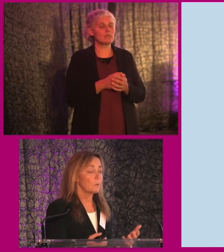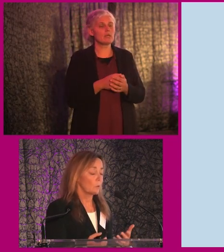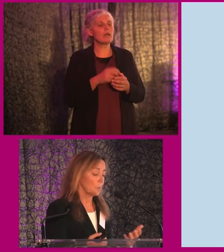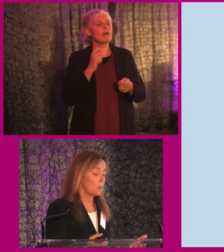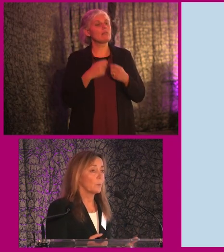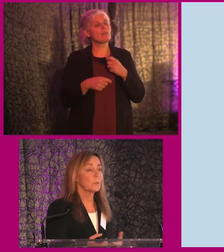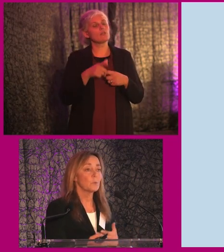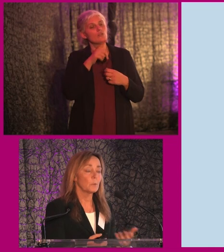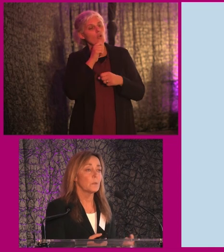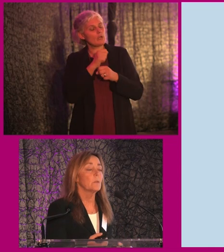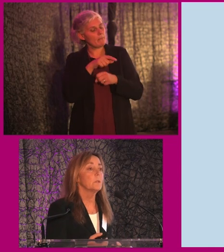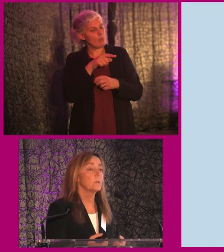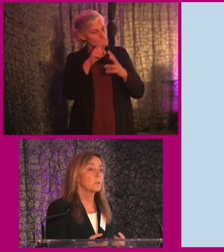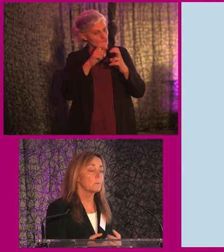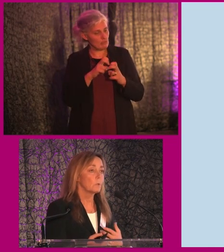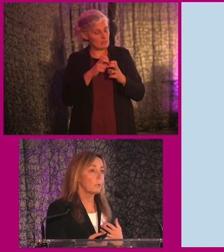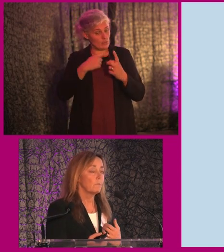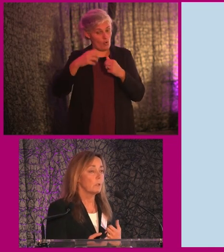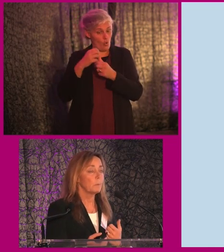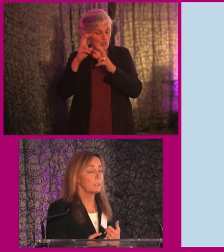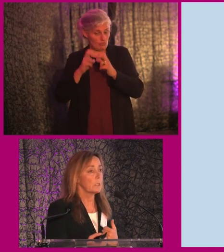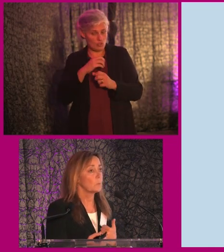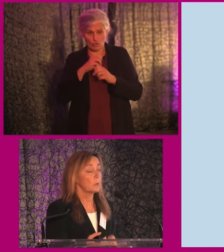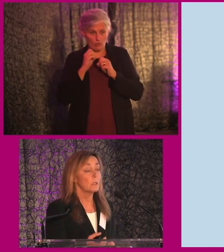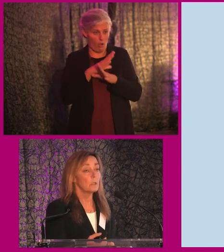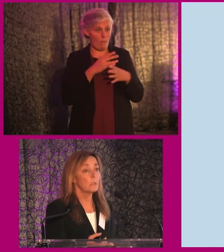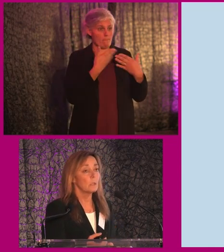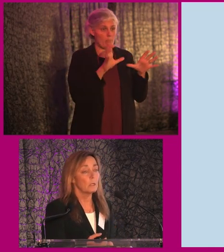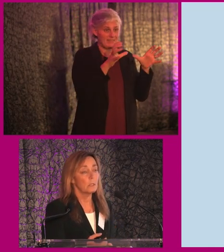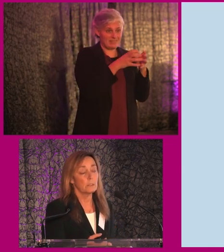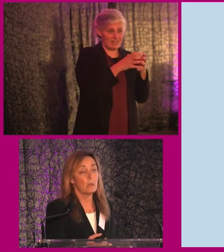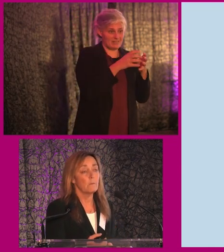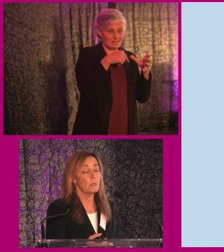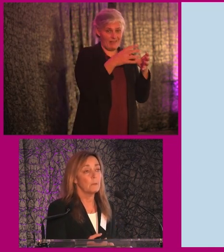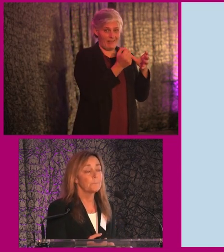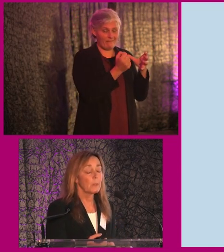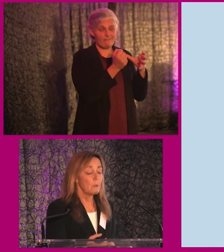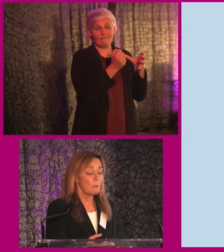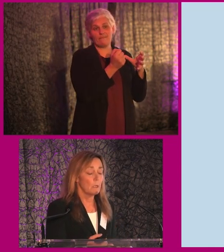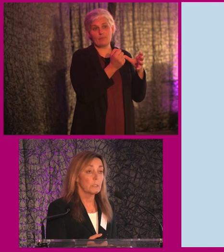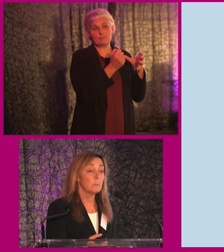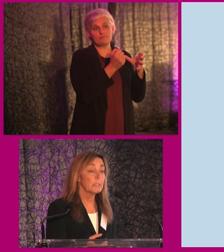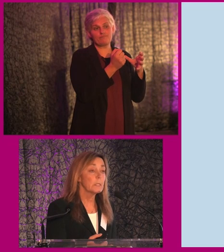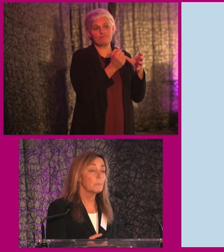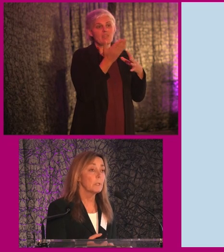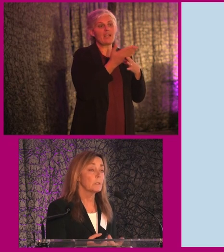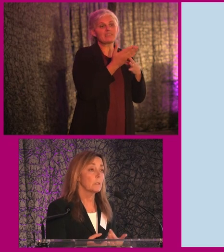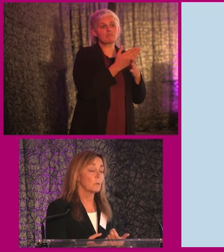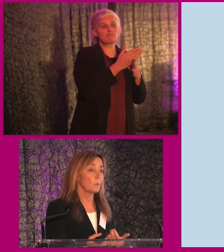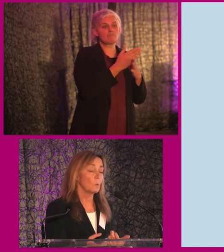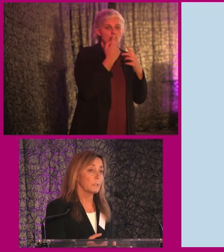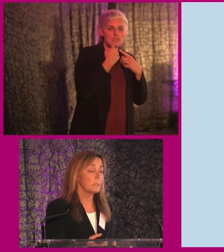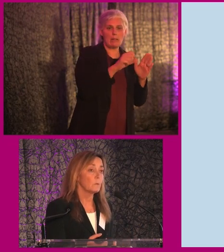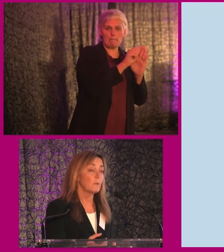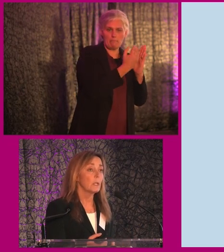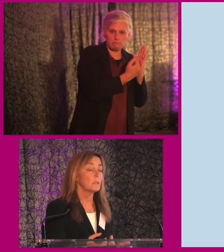not only our research but also other research, not every public sector body does have an accessibility statement. It's